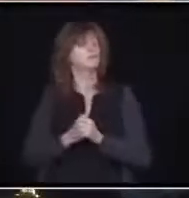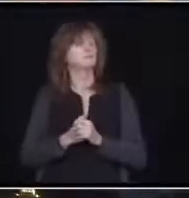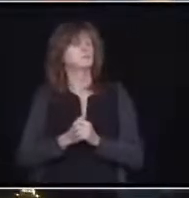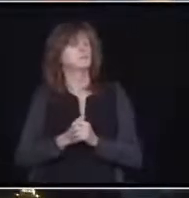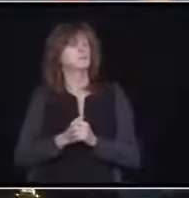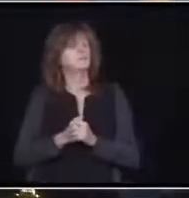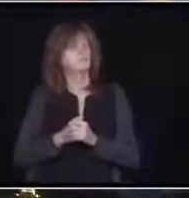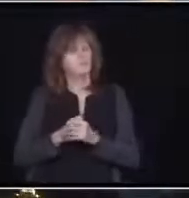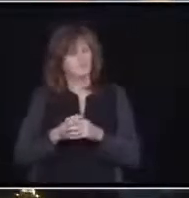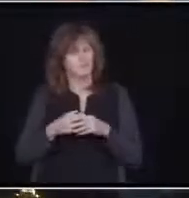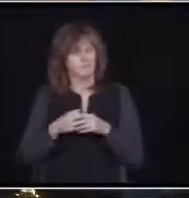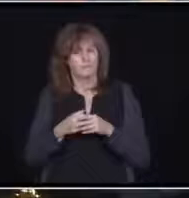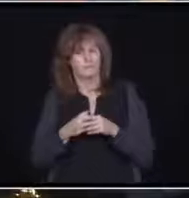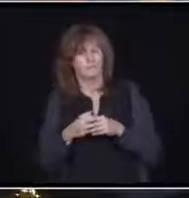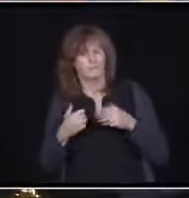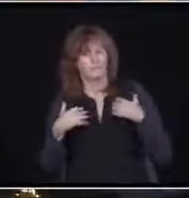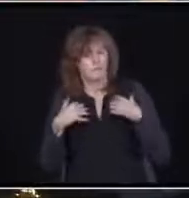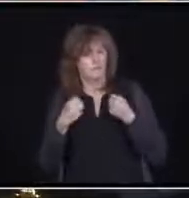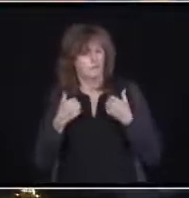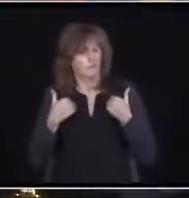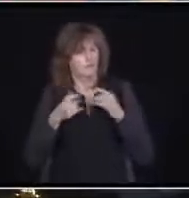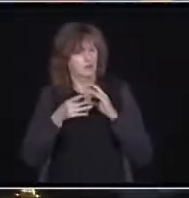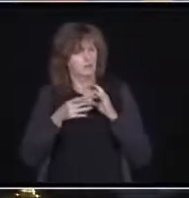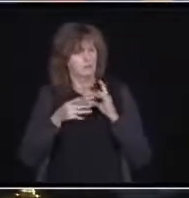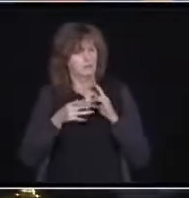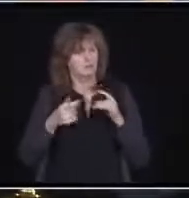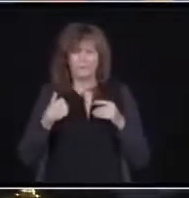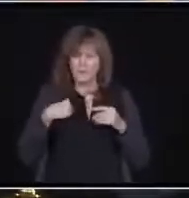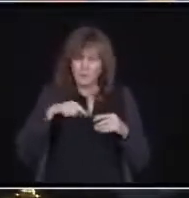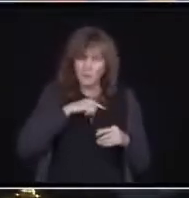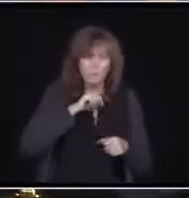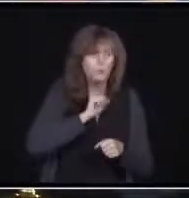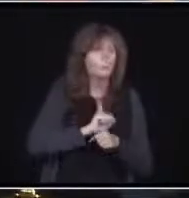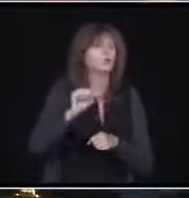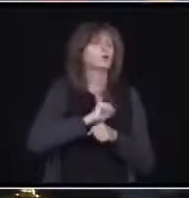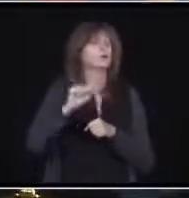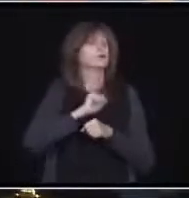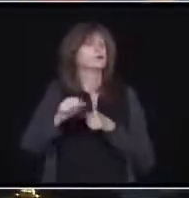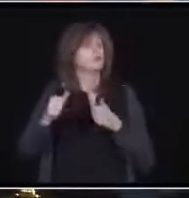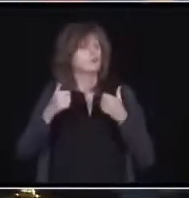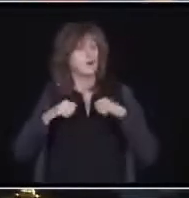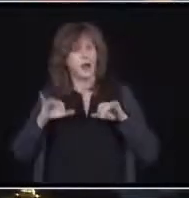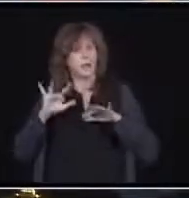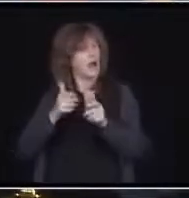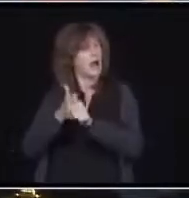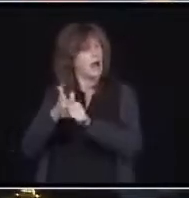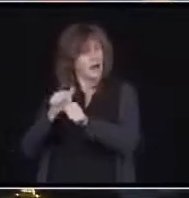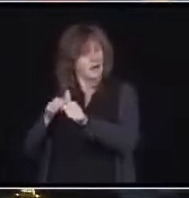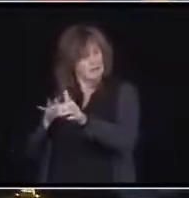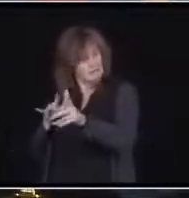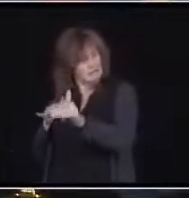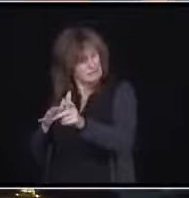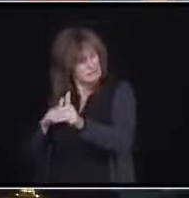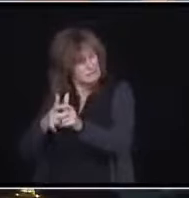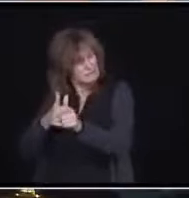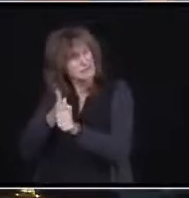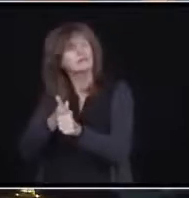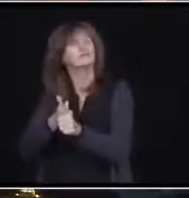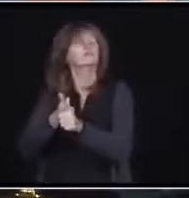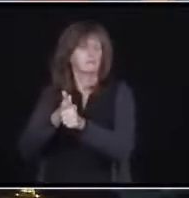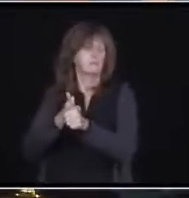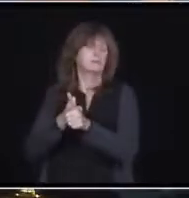Well, we are working very diligently to try and reduce the backlog. As you know, the